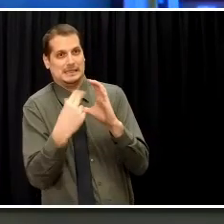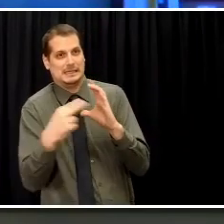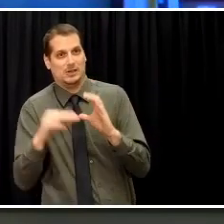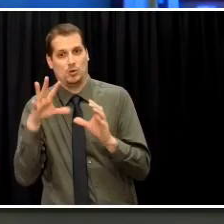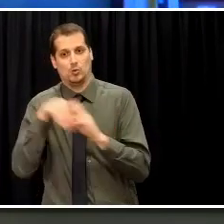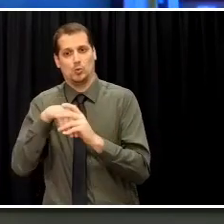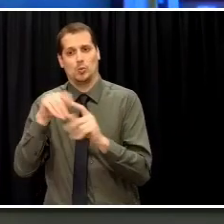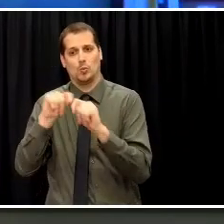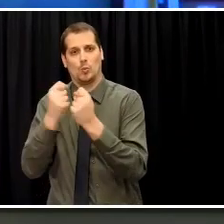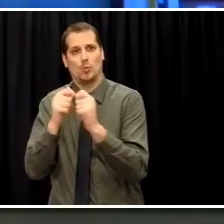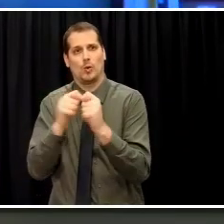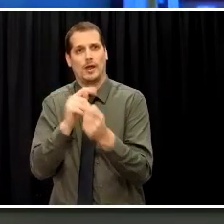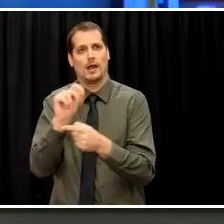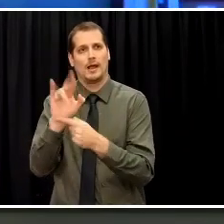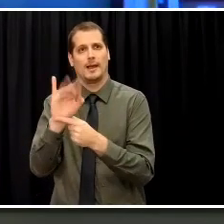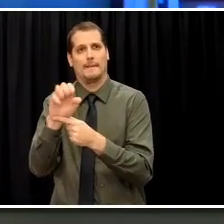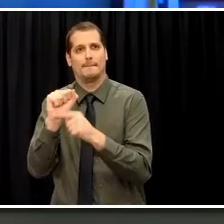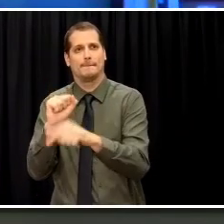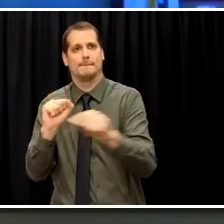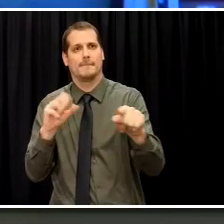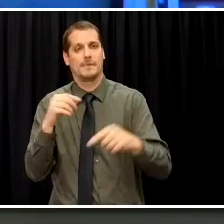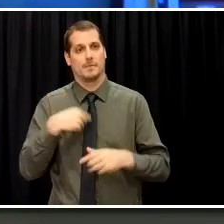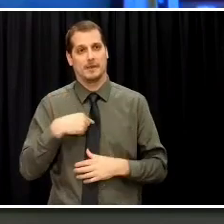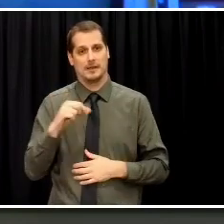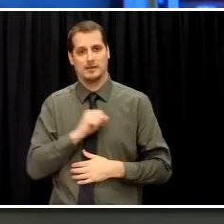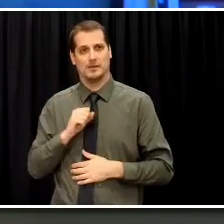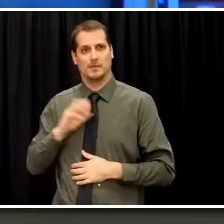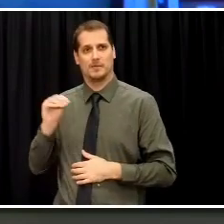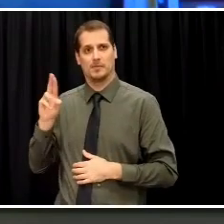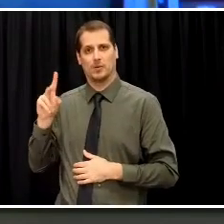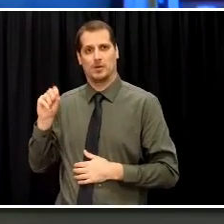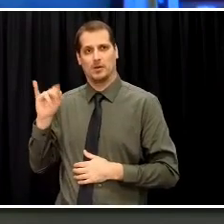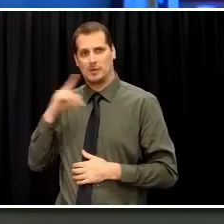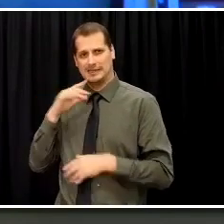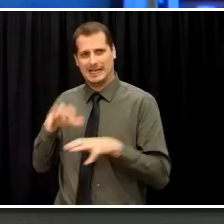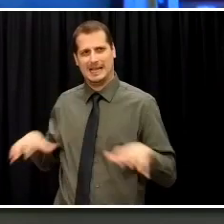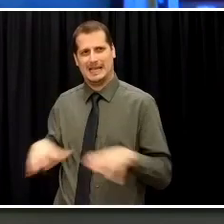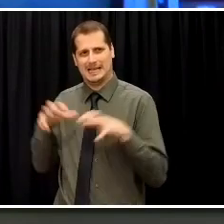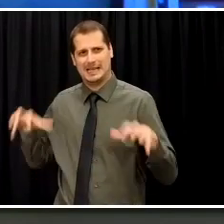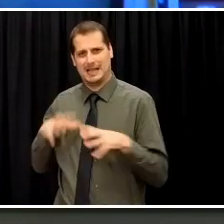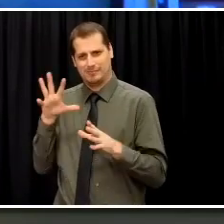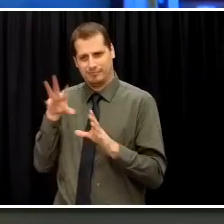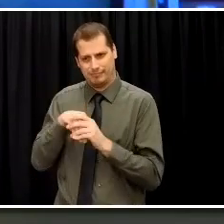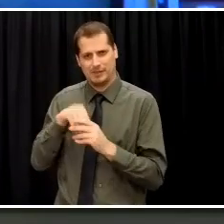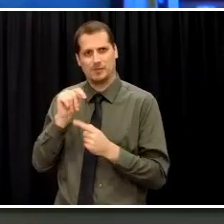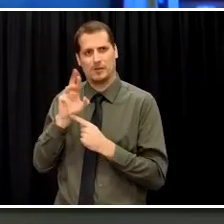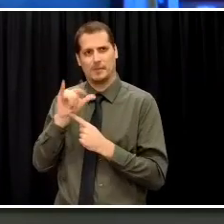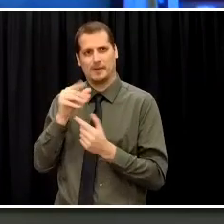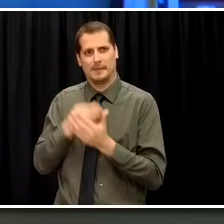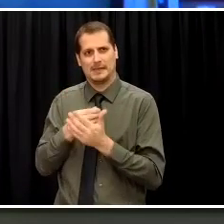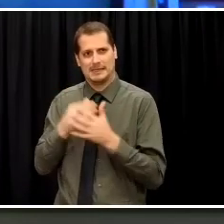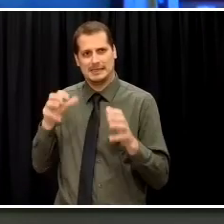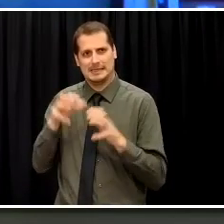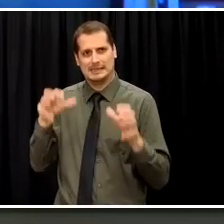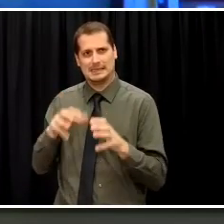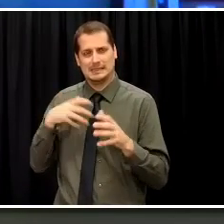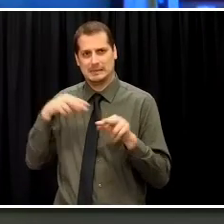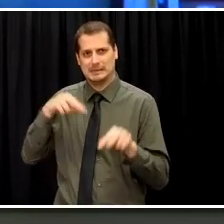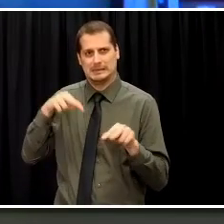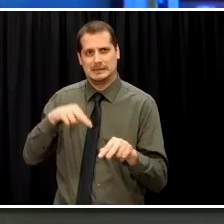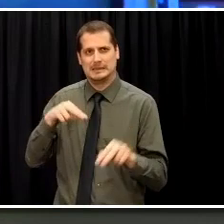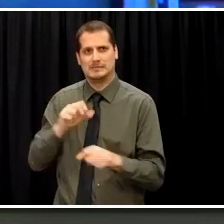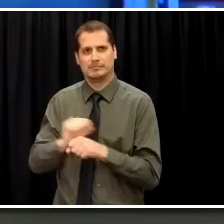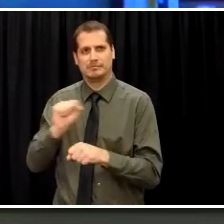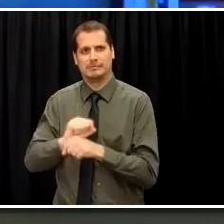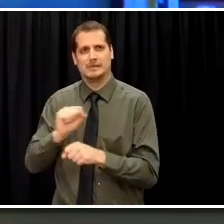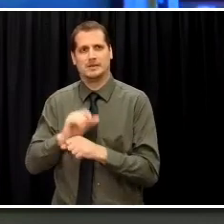tribal set-aside fund, which, by the way, I think one of the things that was missed about that was a very large investment,